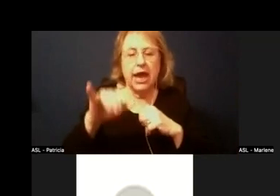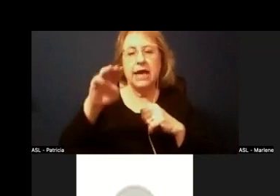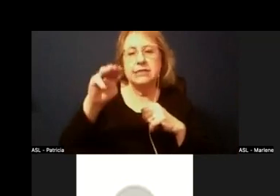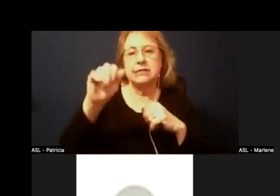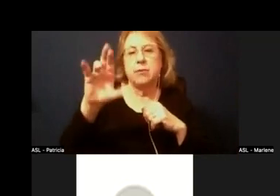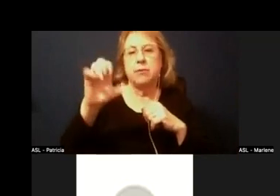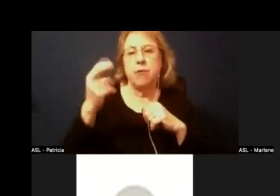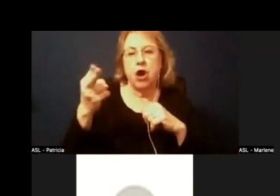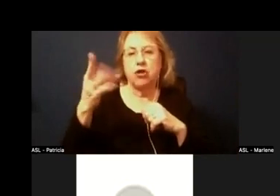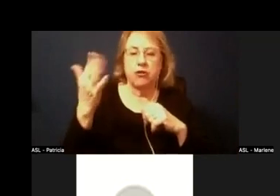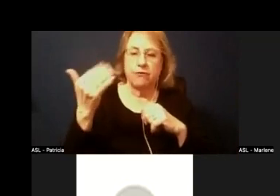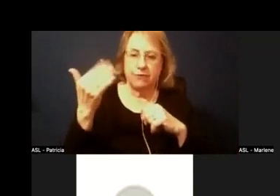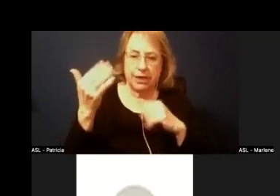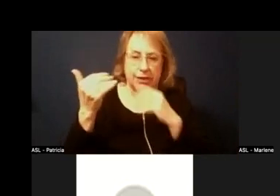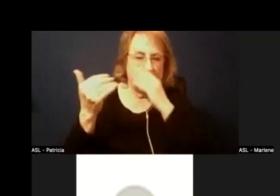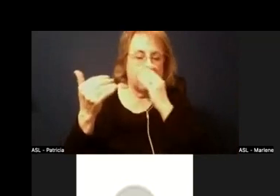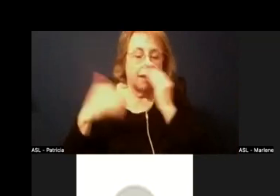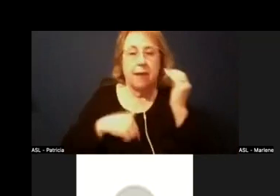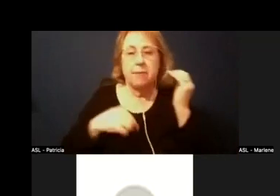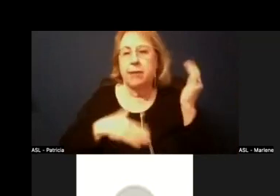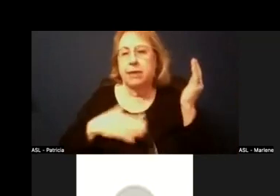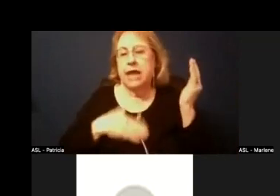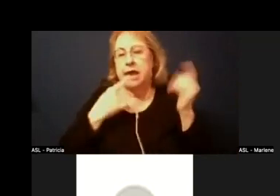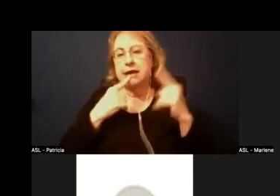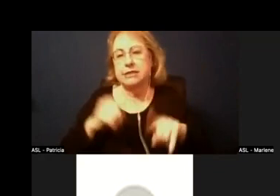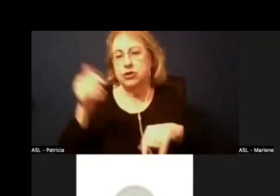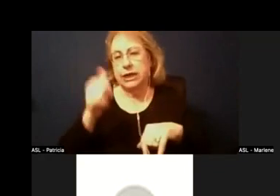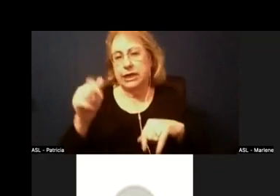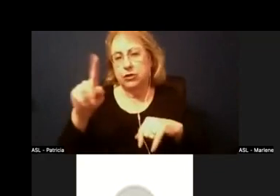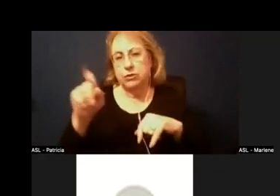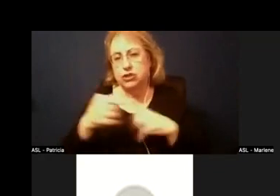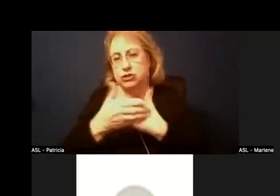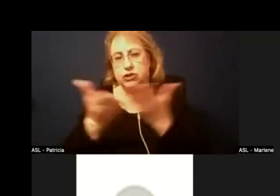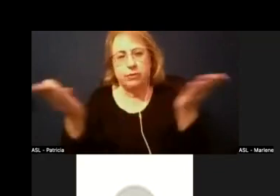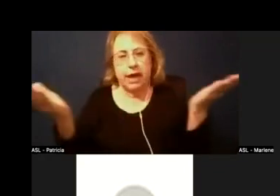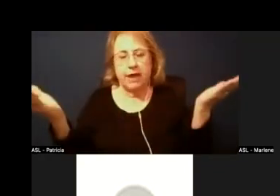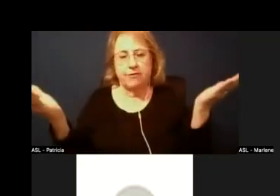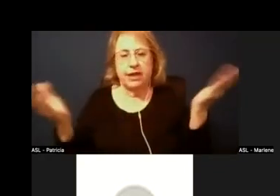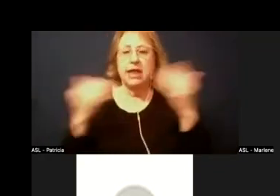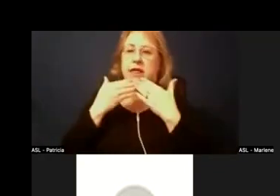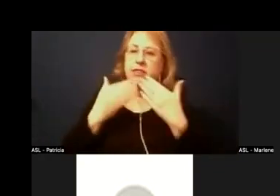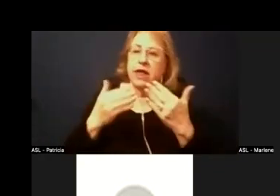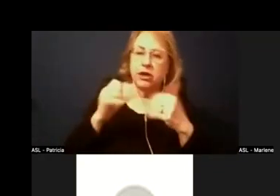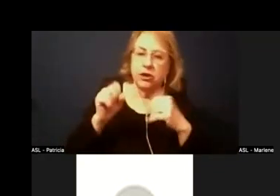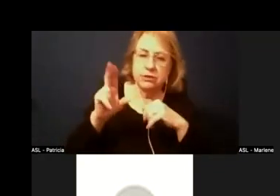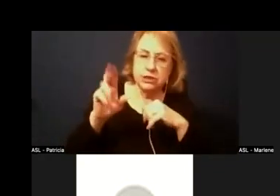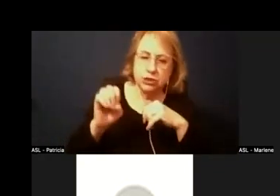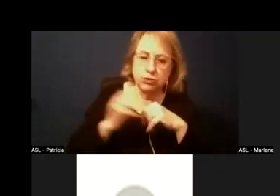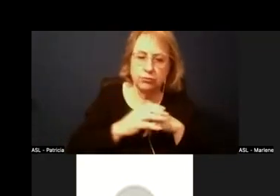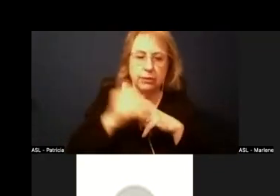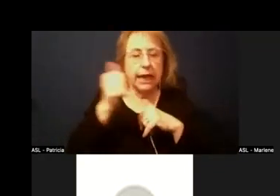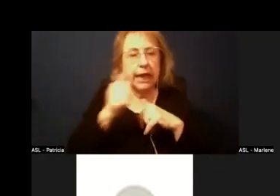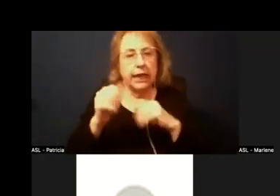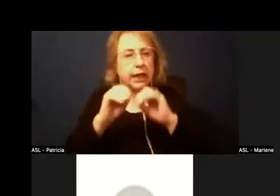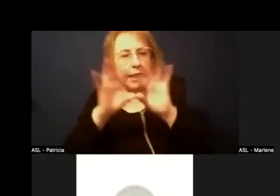and i'm happy to answer any questions you may have thank you sue are there any clarifying questions from the board